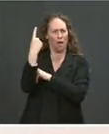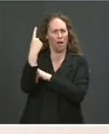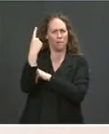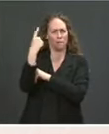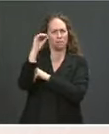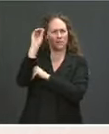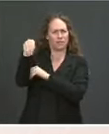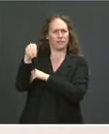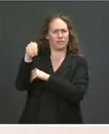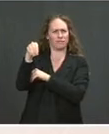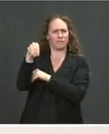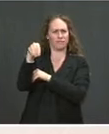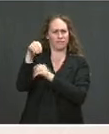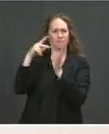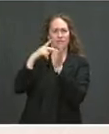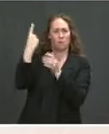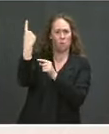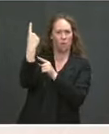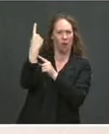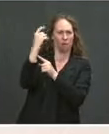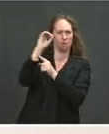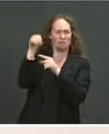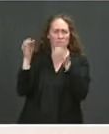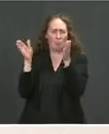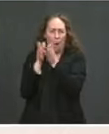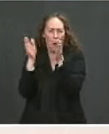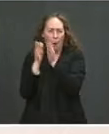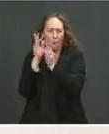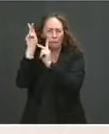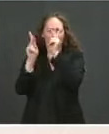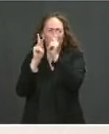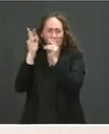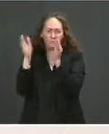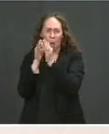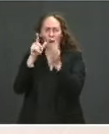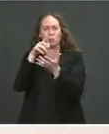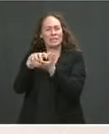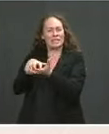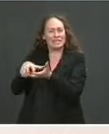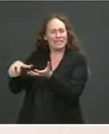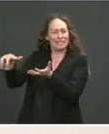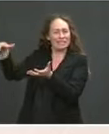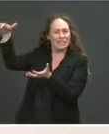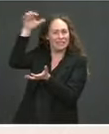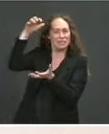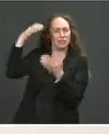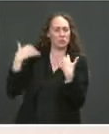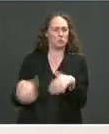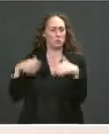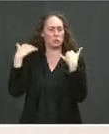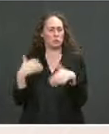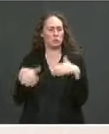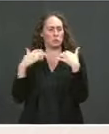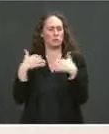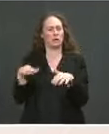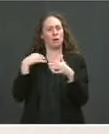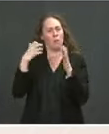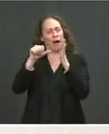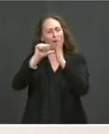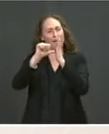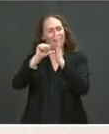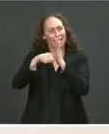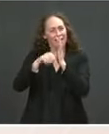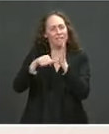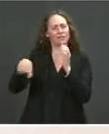They have only paid about 20% of their reported income in taxes. So, their tax rate, which